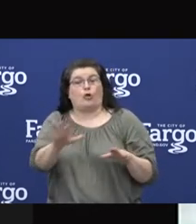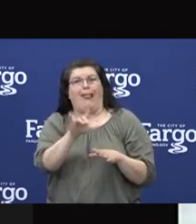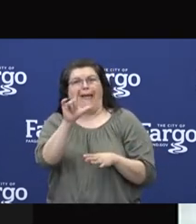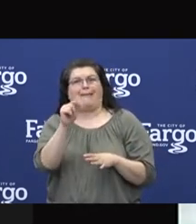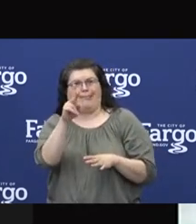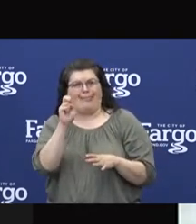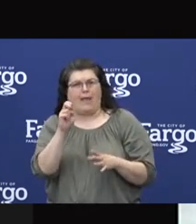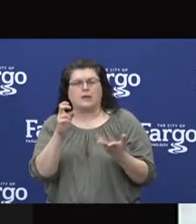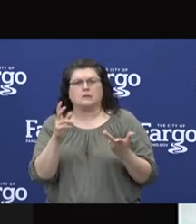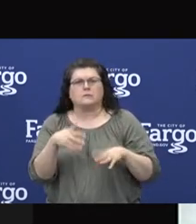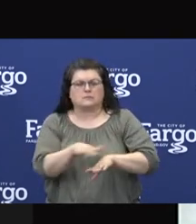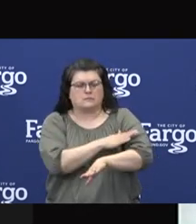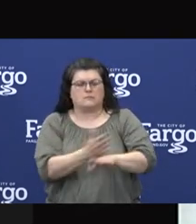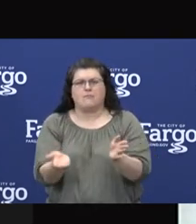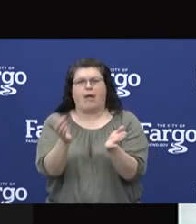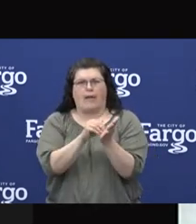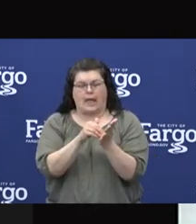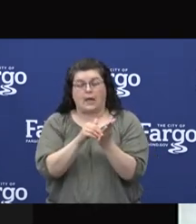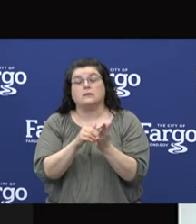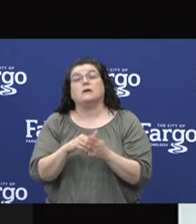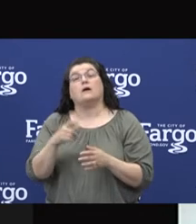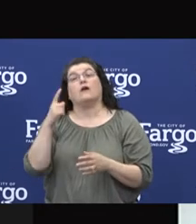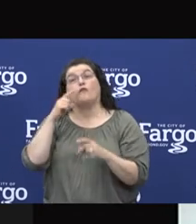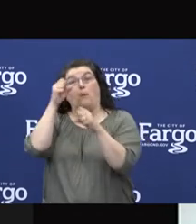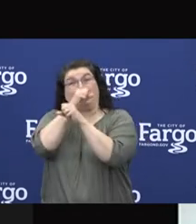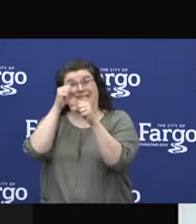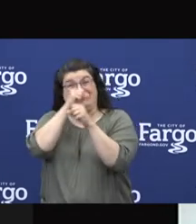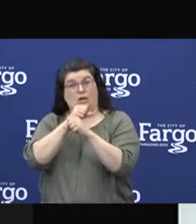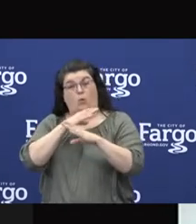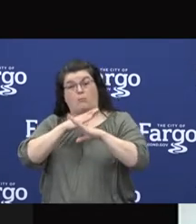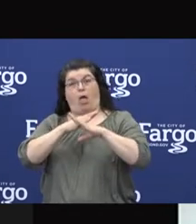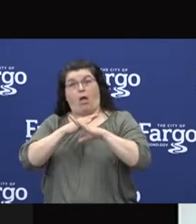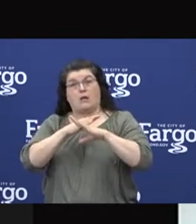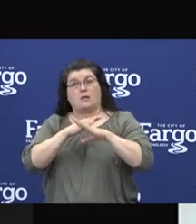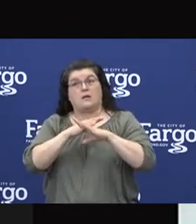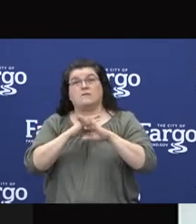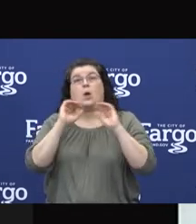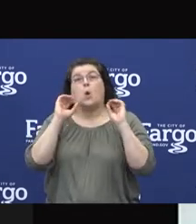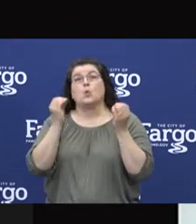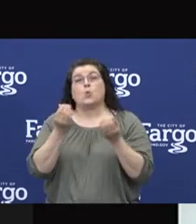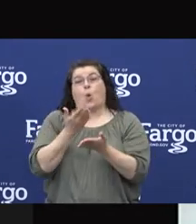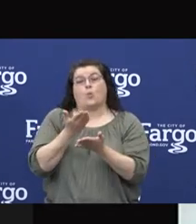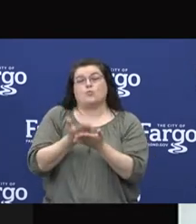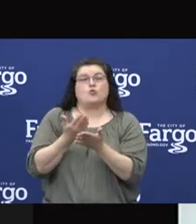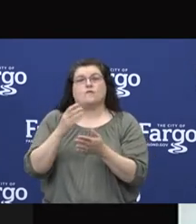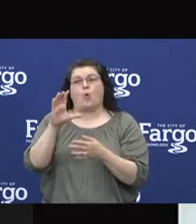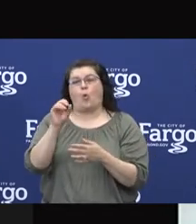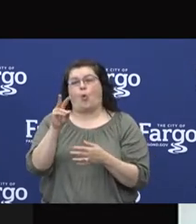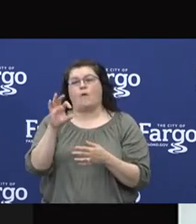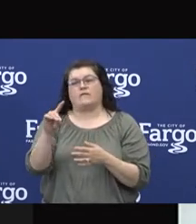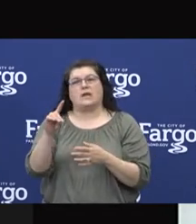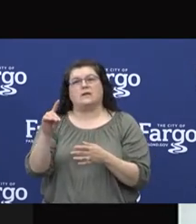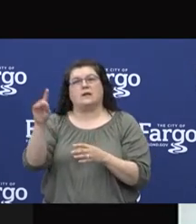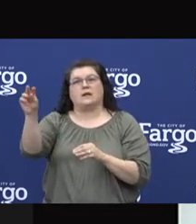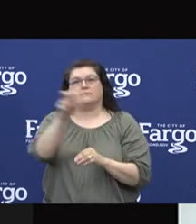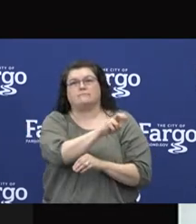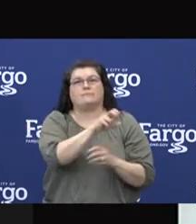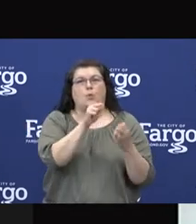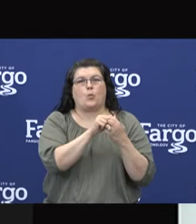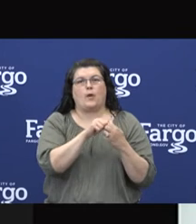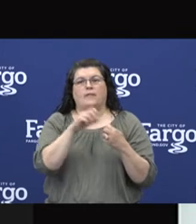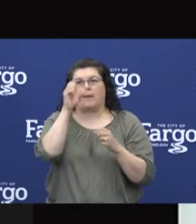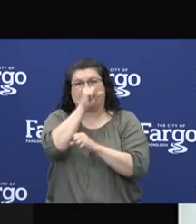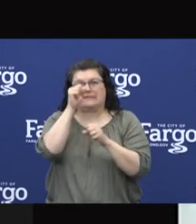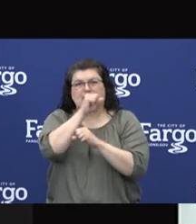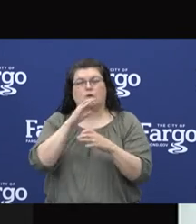repellents, there's no evidence that COVID-19 is transmitted through insects, such as mosquitoes, such as the West